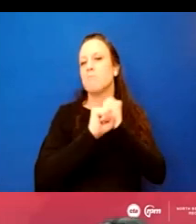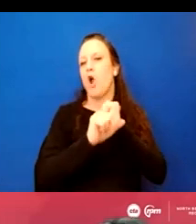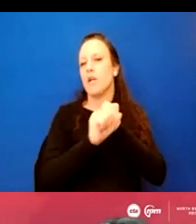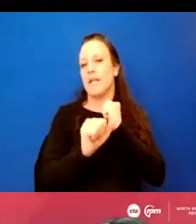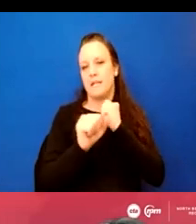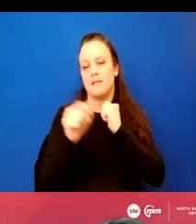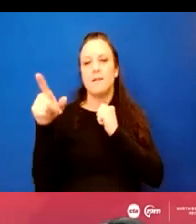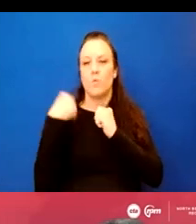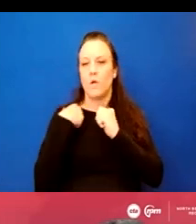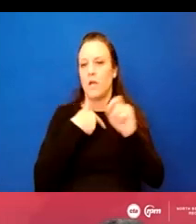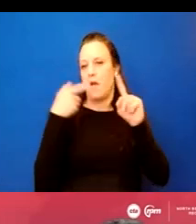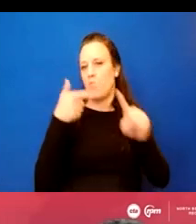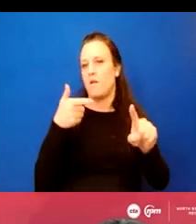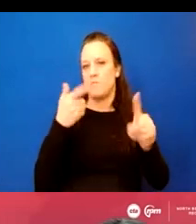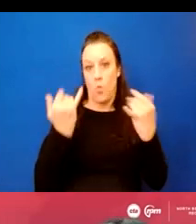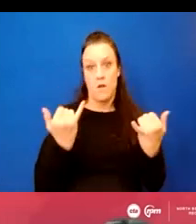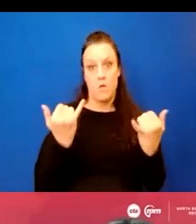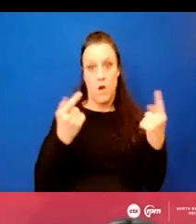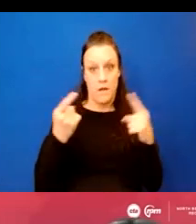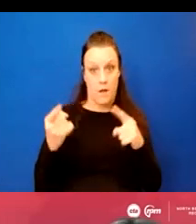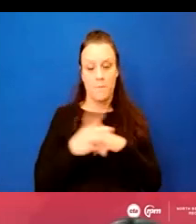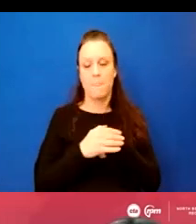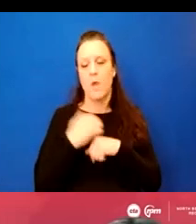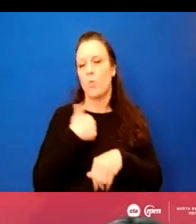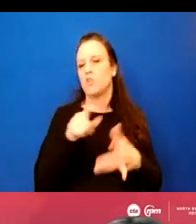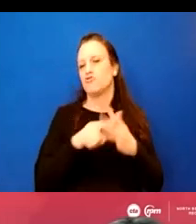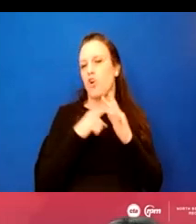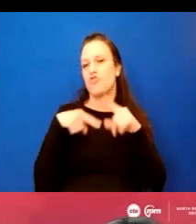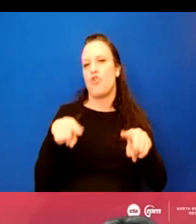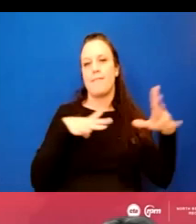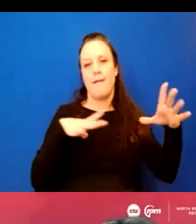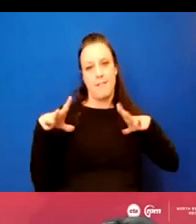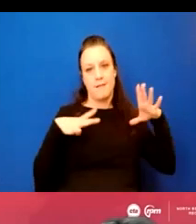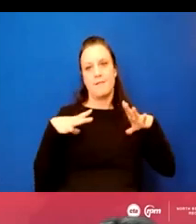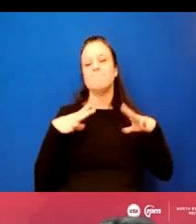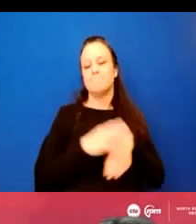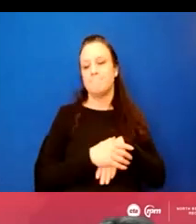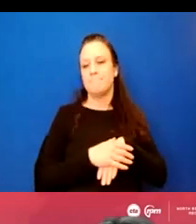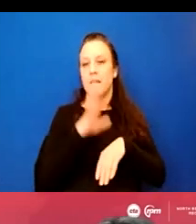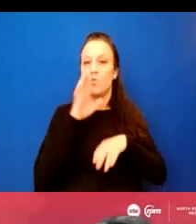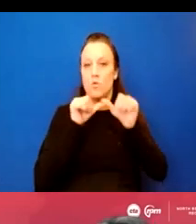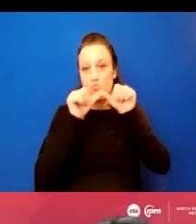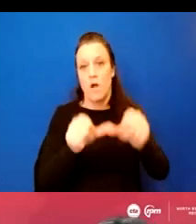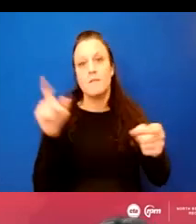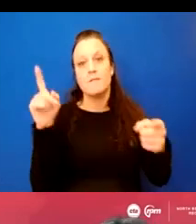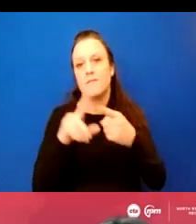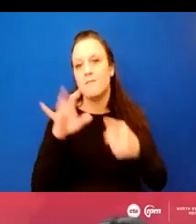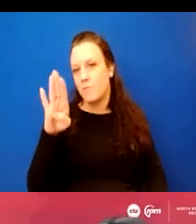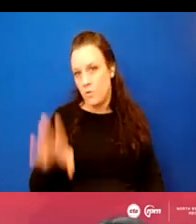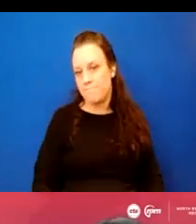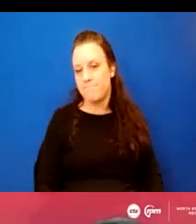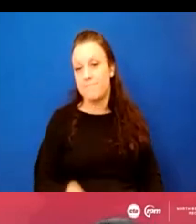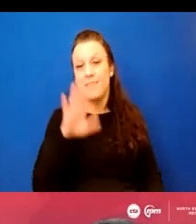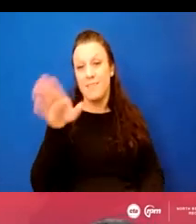the one that we have going on right now. We started that one during the holidays, and it will run through February, and basically it is